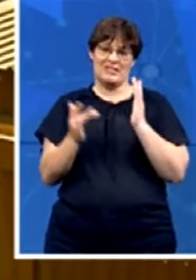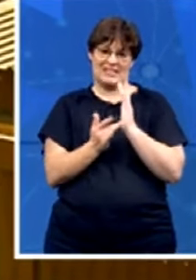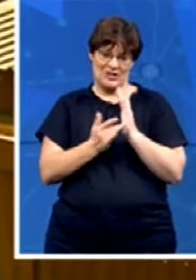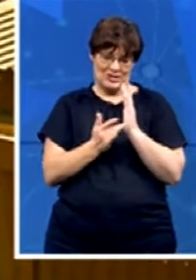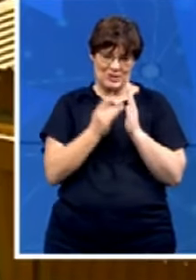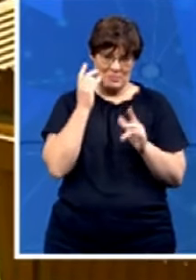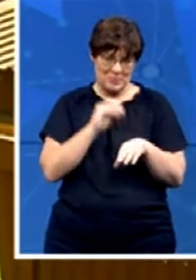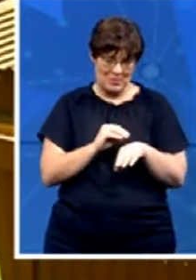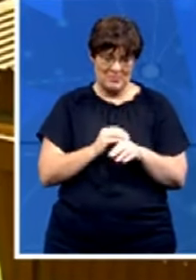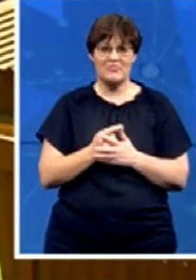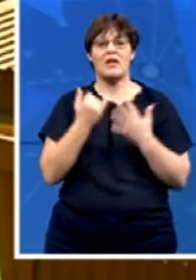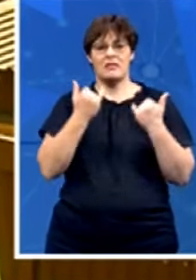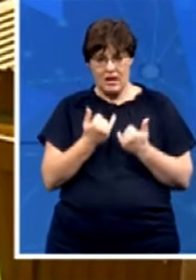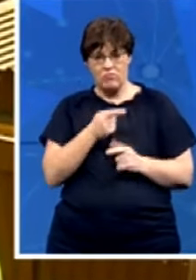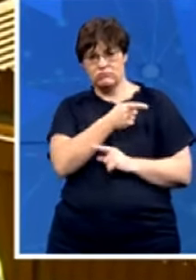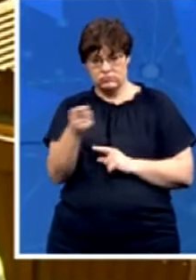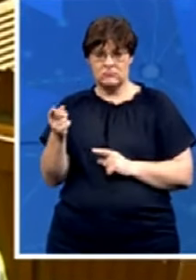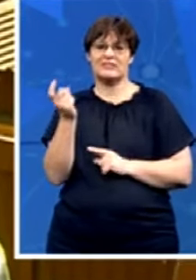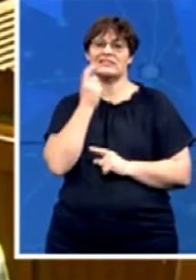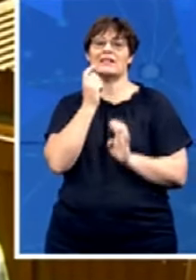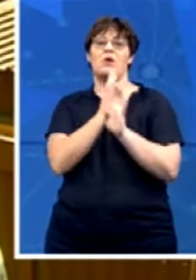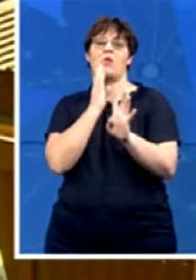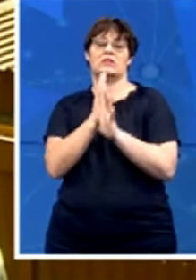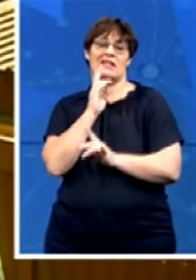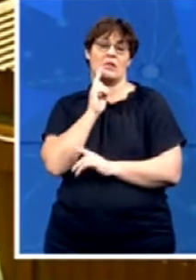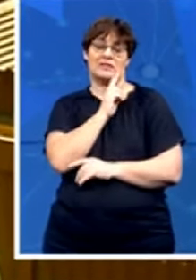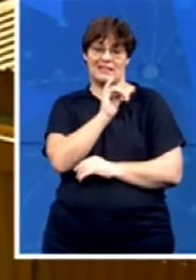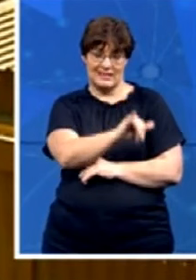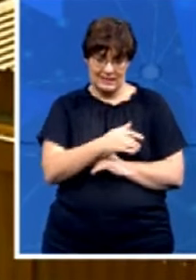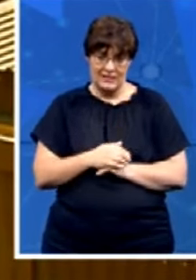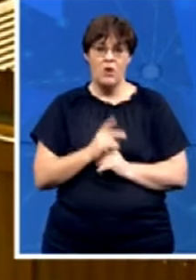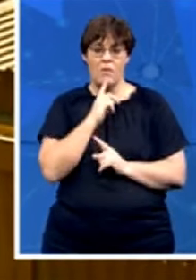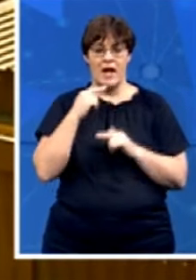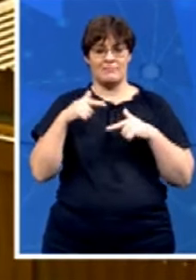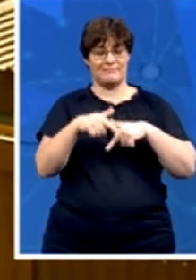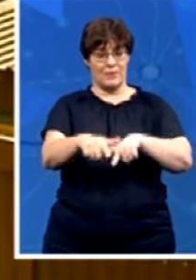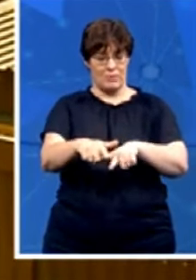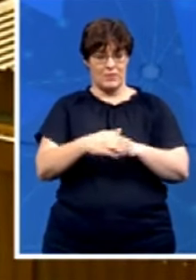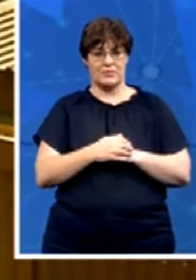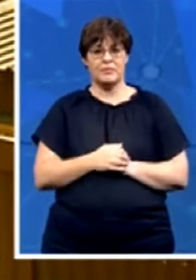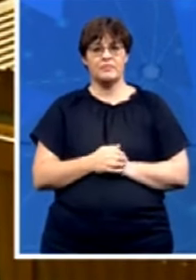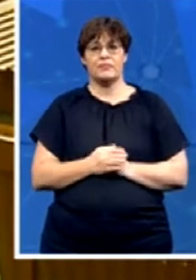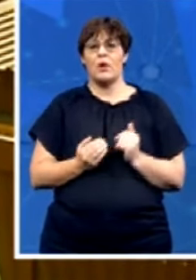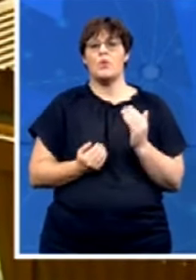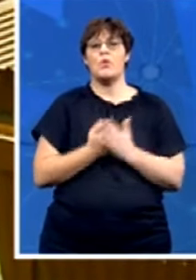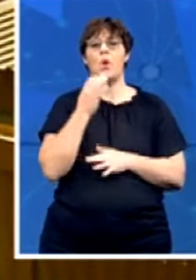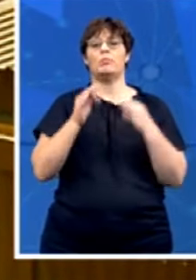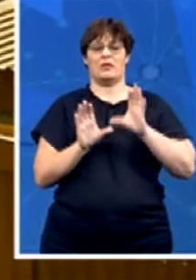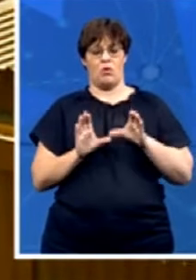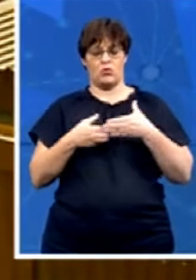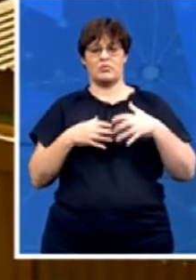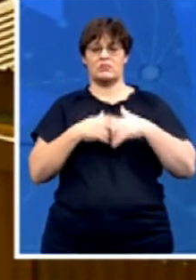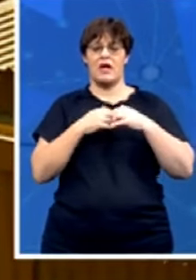Dalana Hostel in Zanin in Limpopo where a relatively new political party the African Freedom Party will be